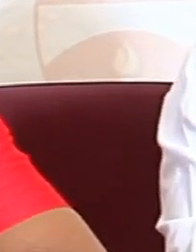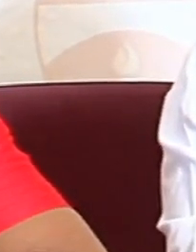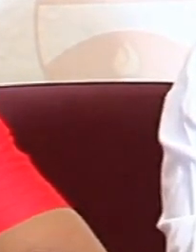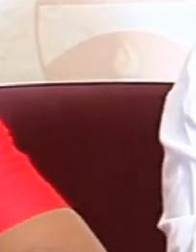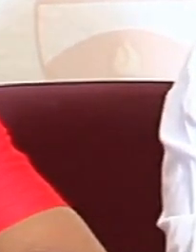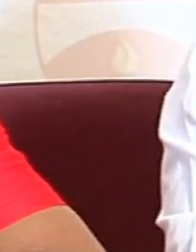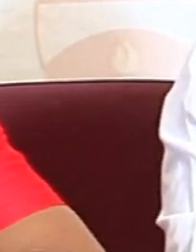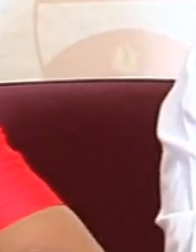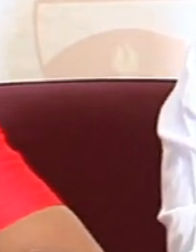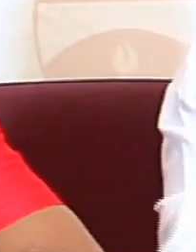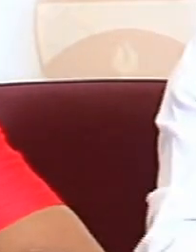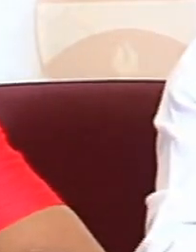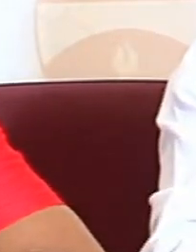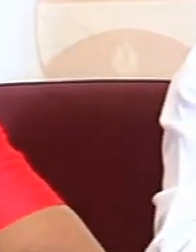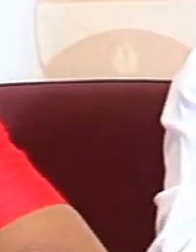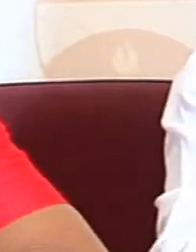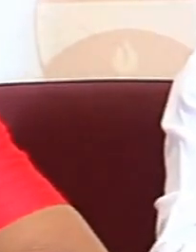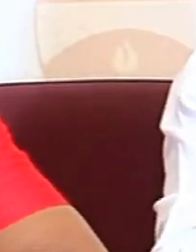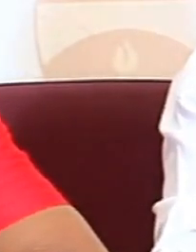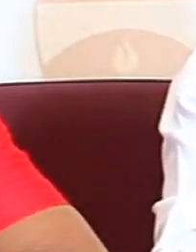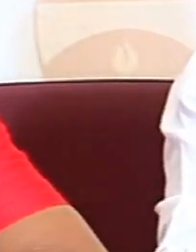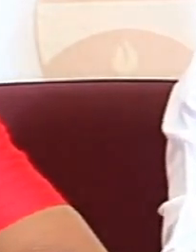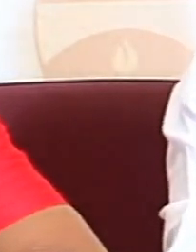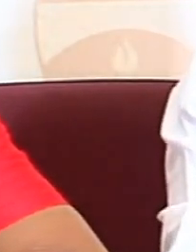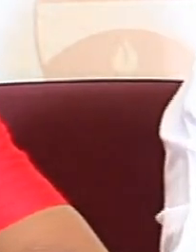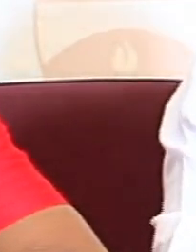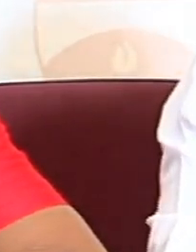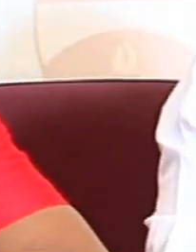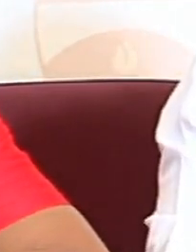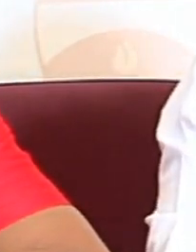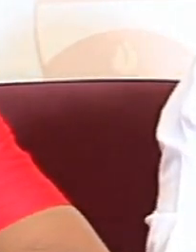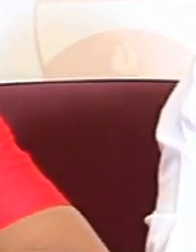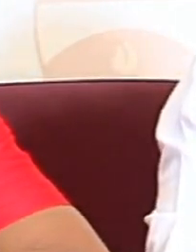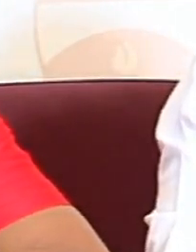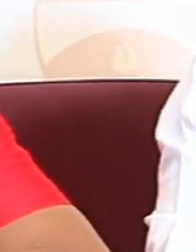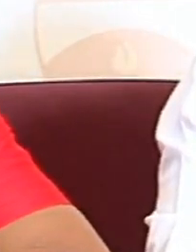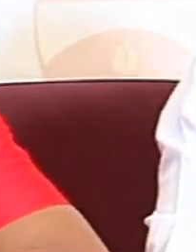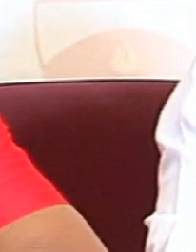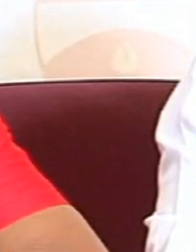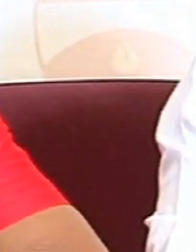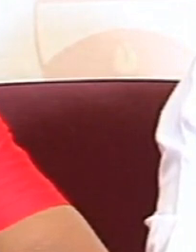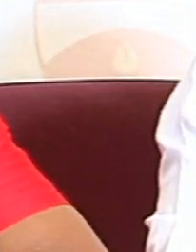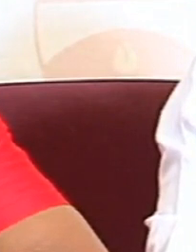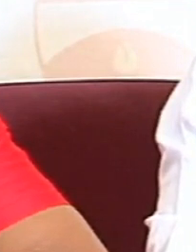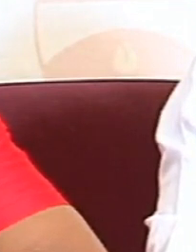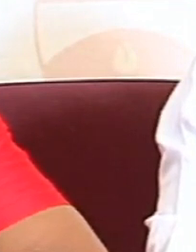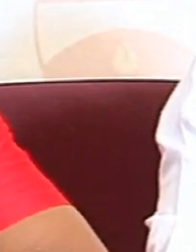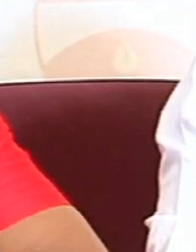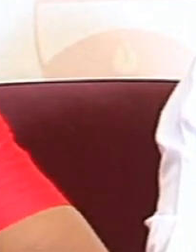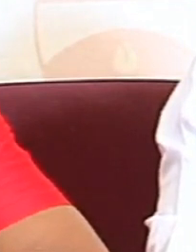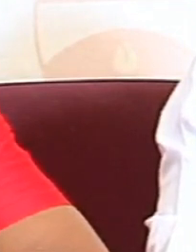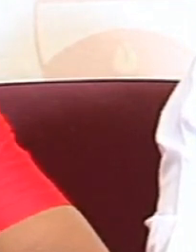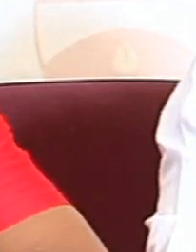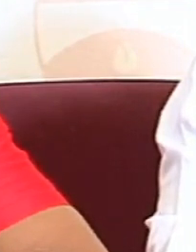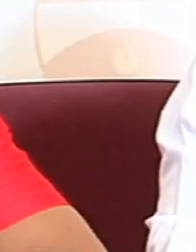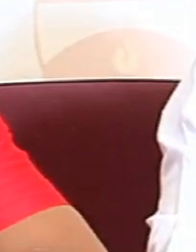to say that we need to restore the dignity of nursing in this province. We need to challenge, you know, the Department of Health.